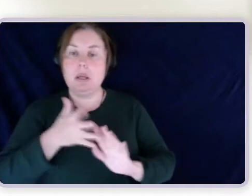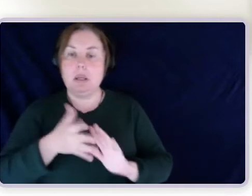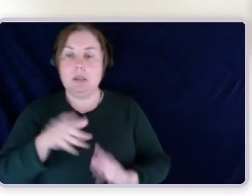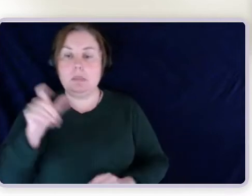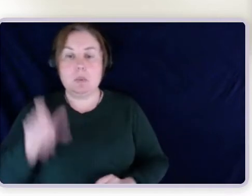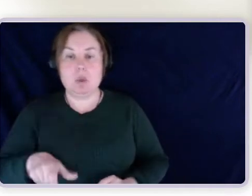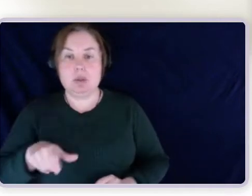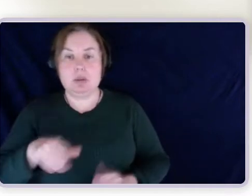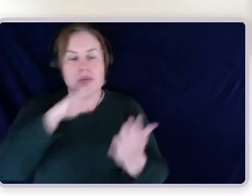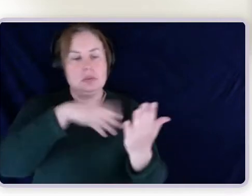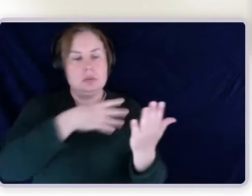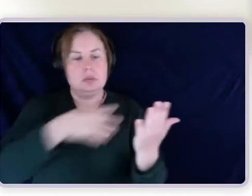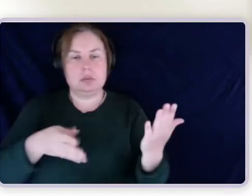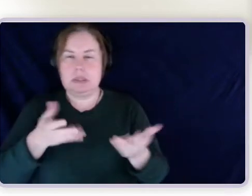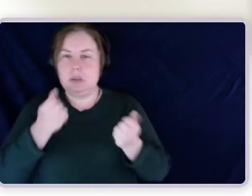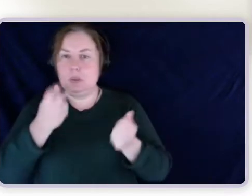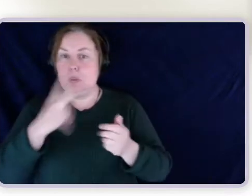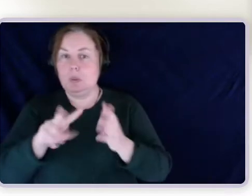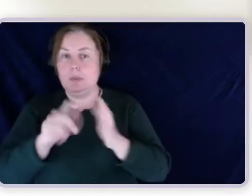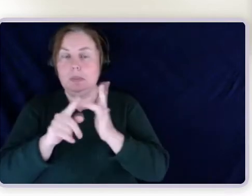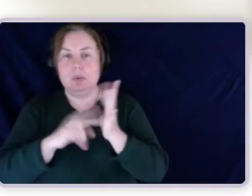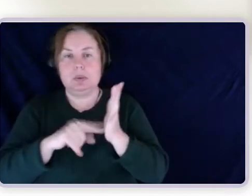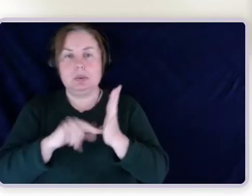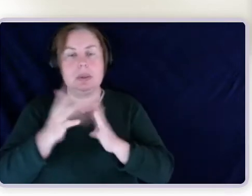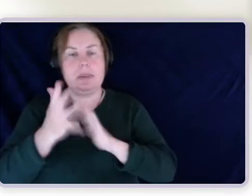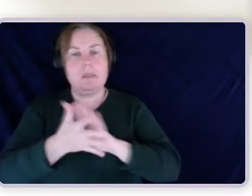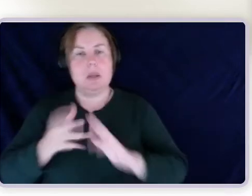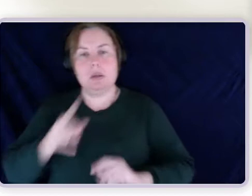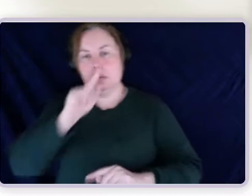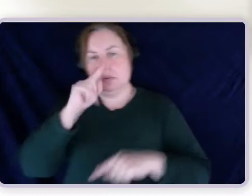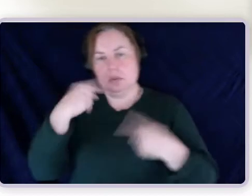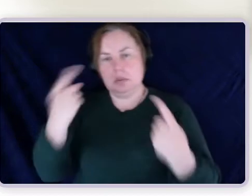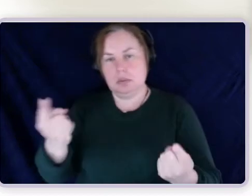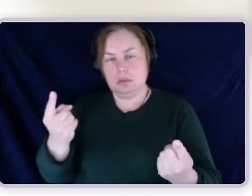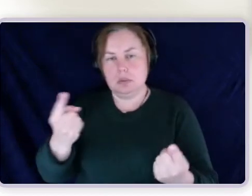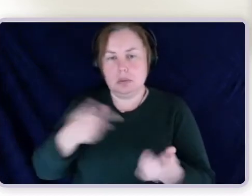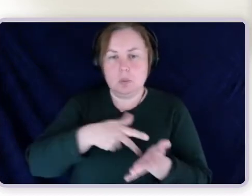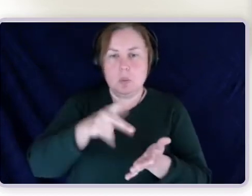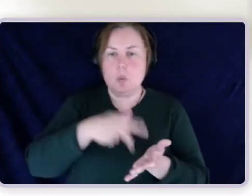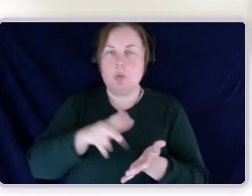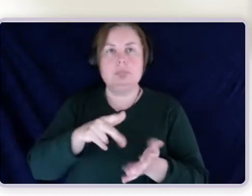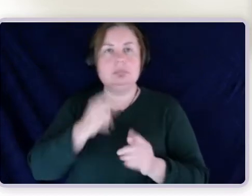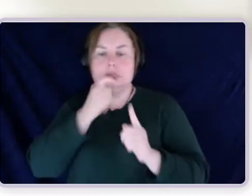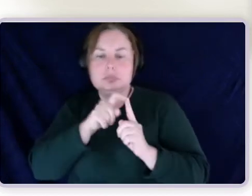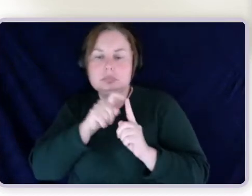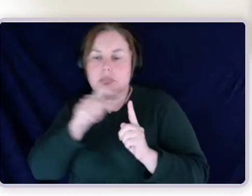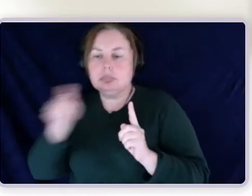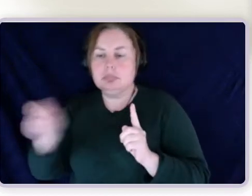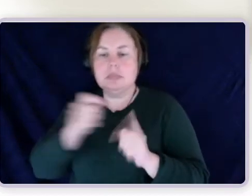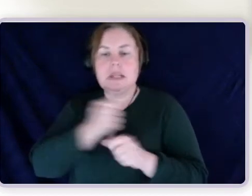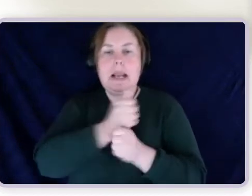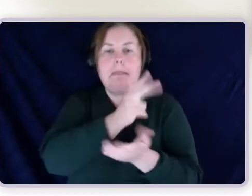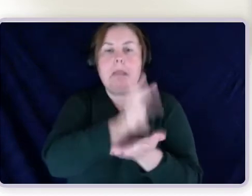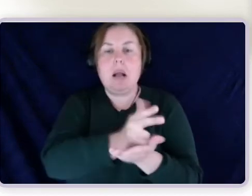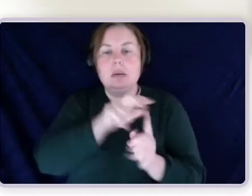walk around a shopping centre or supermarket without assistance, walk from a car park into a shopping centre or supermarket